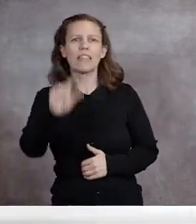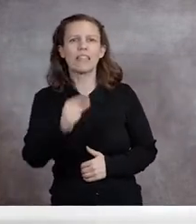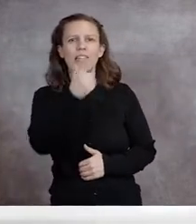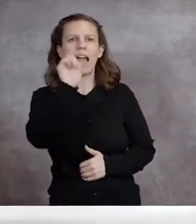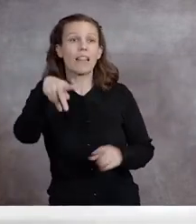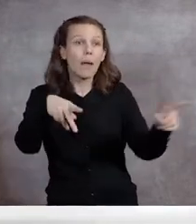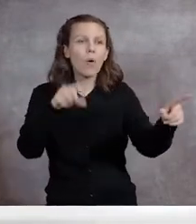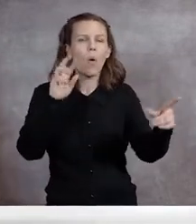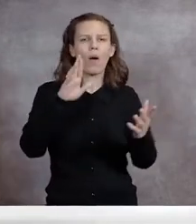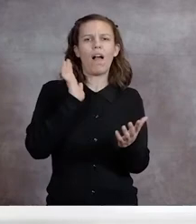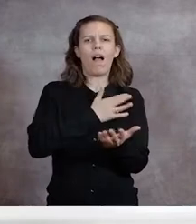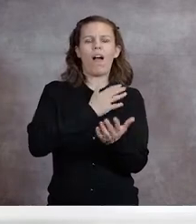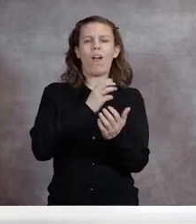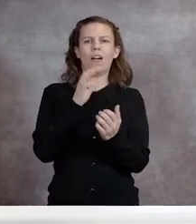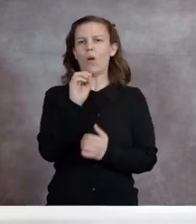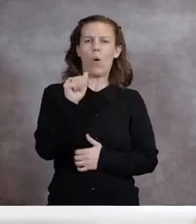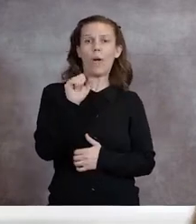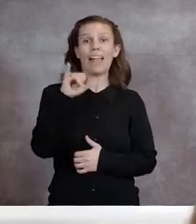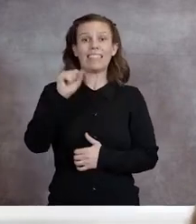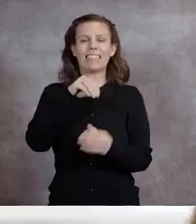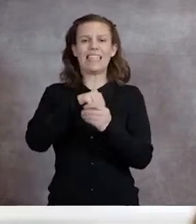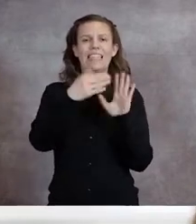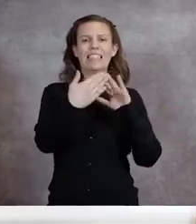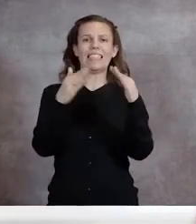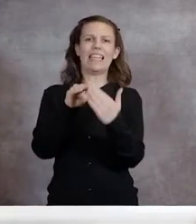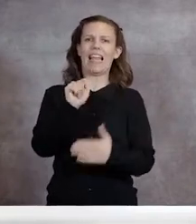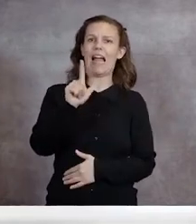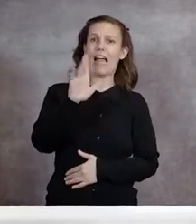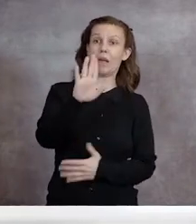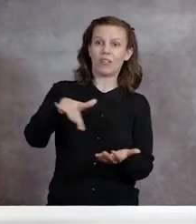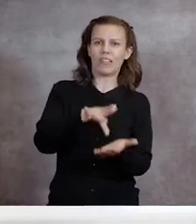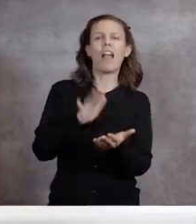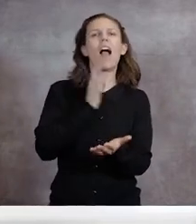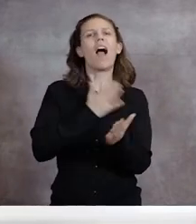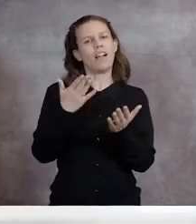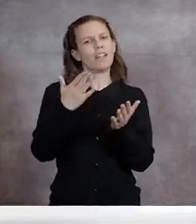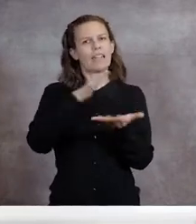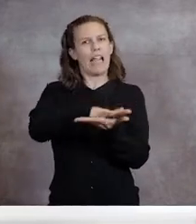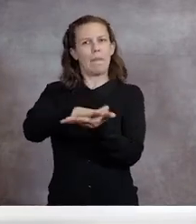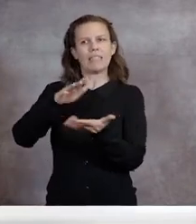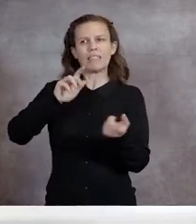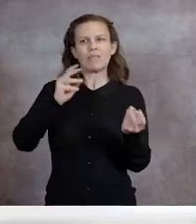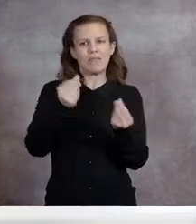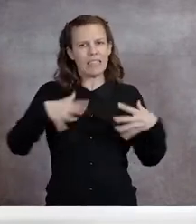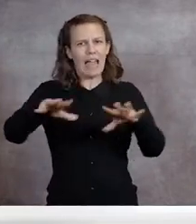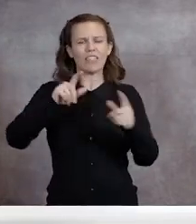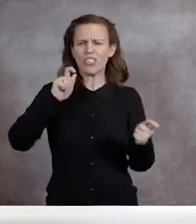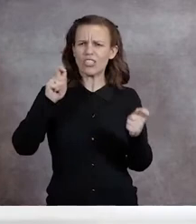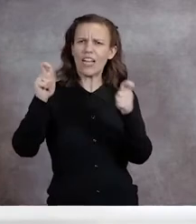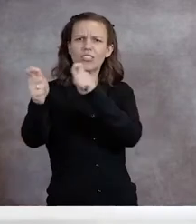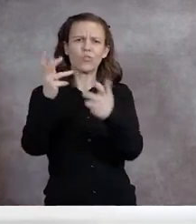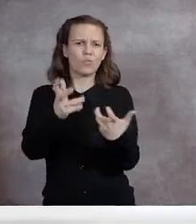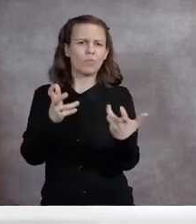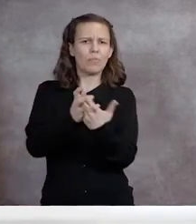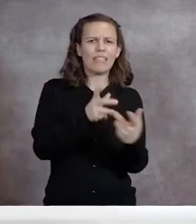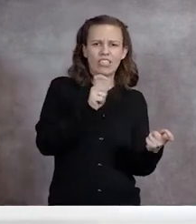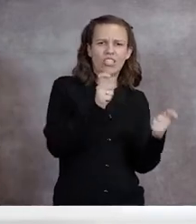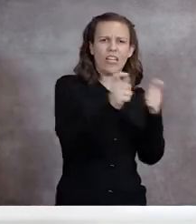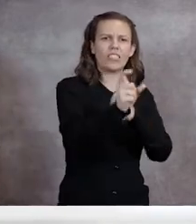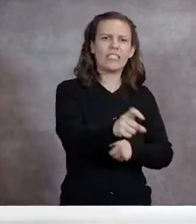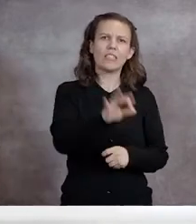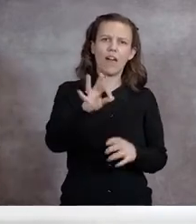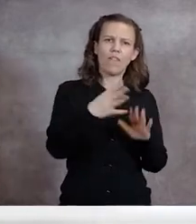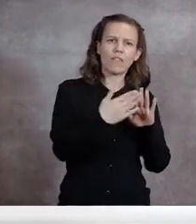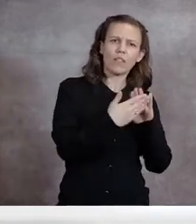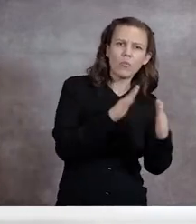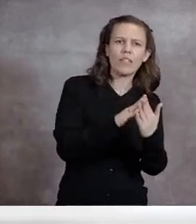in the city of Albuquerque. Our campuses are always growing and evolving to meet the changing needs of our students, faculty, staff, and